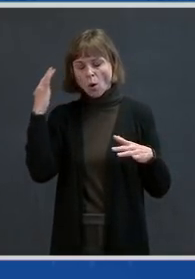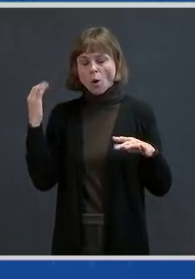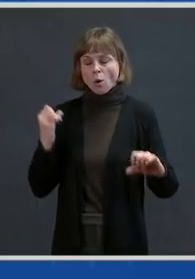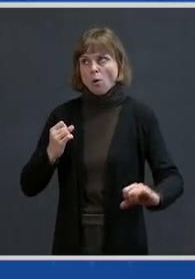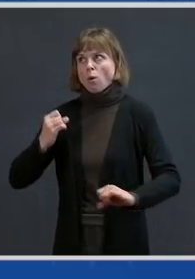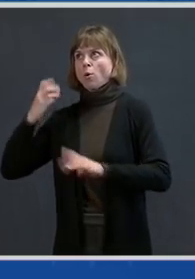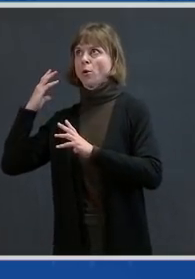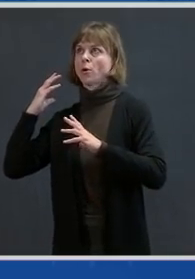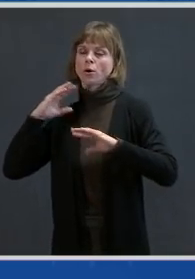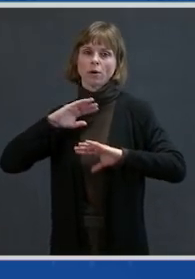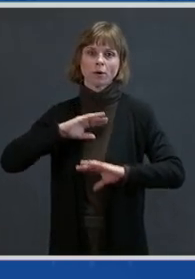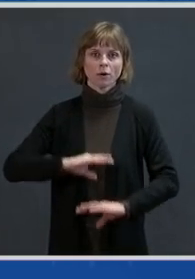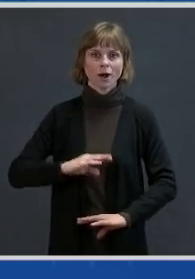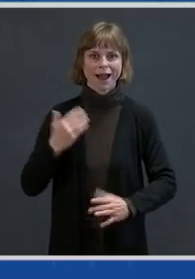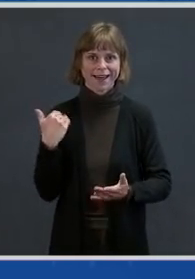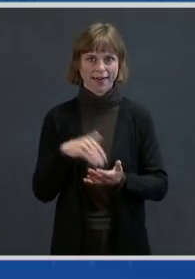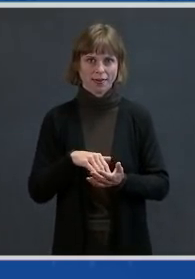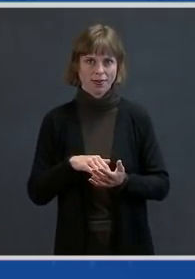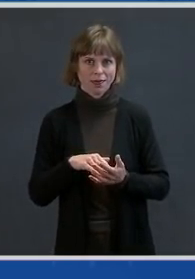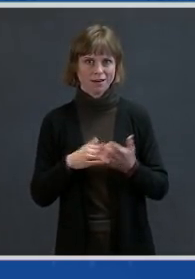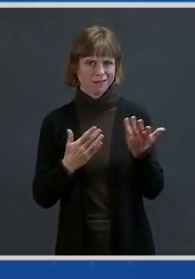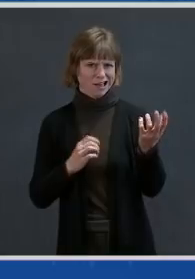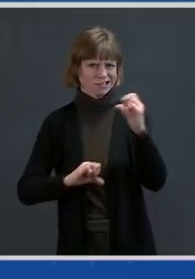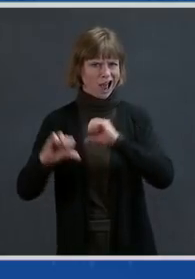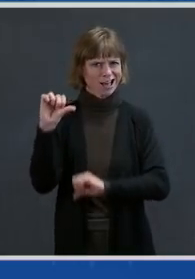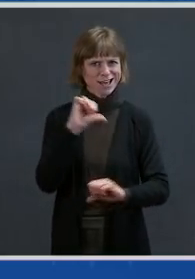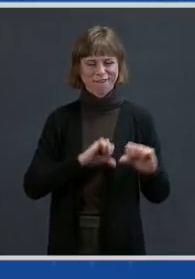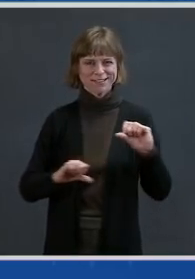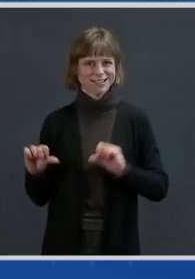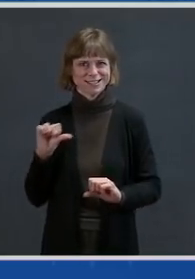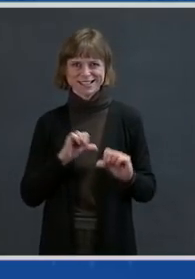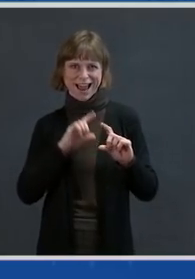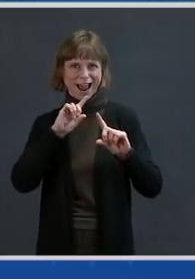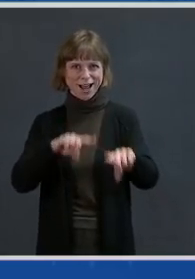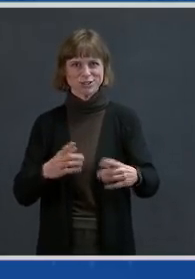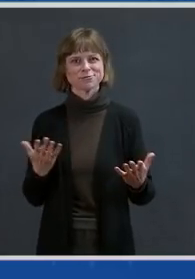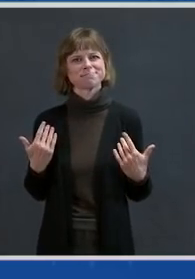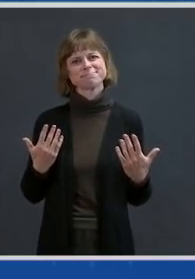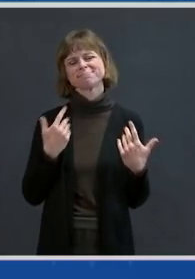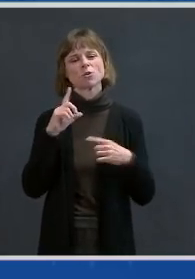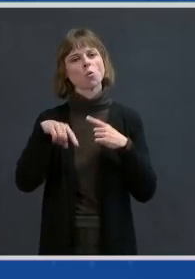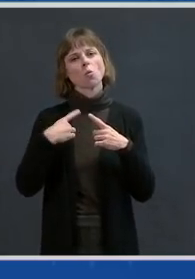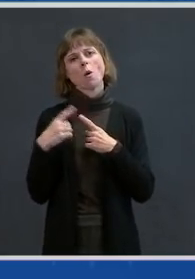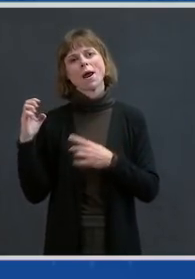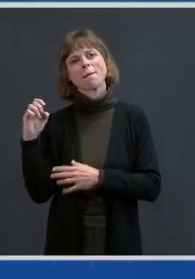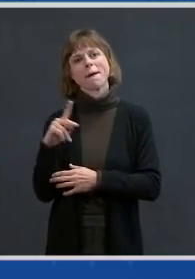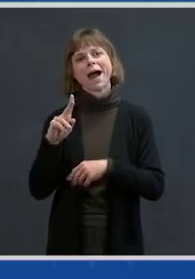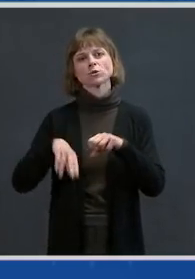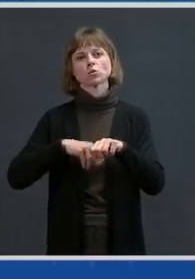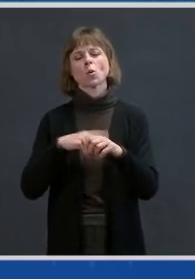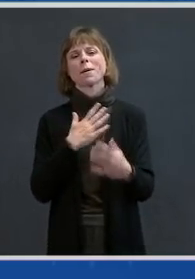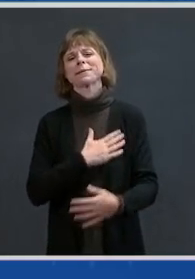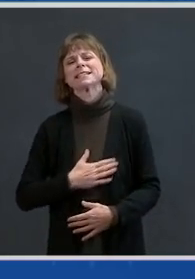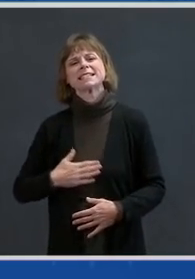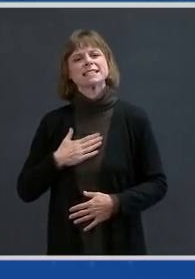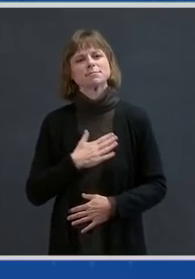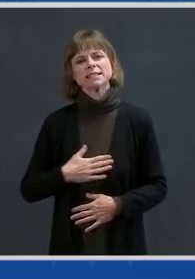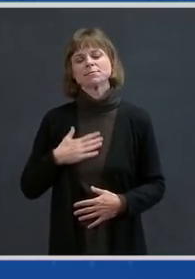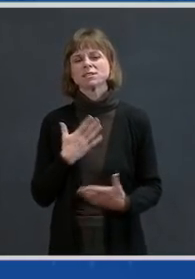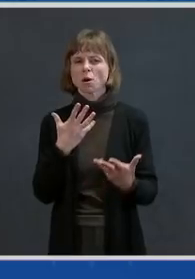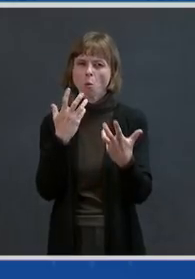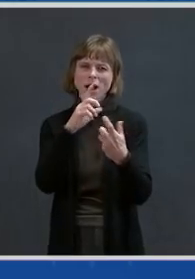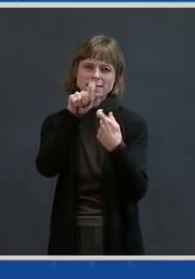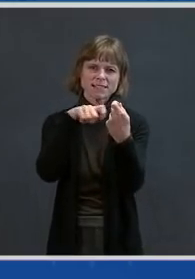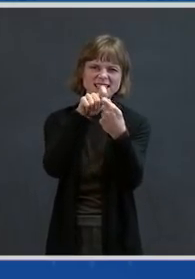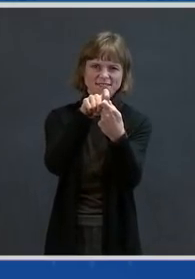try to approach what used to be called normal? And please, please be as specific as you can. What